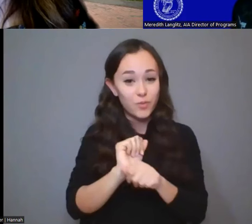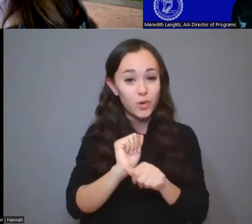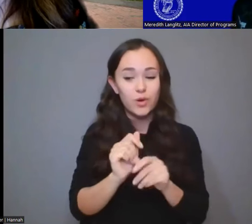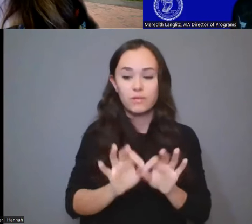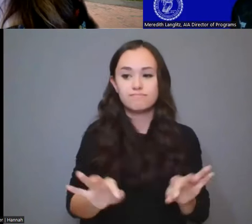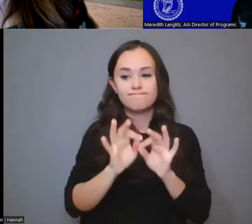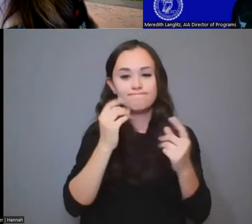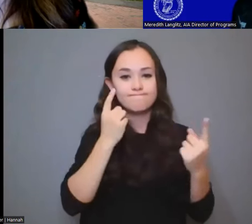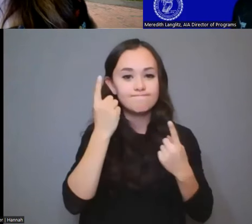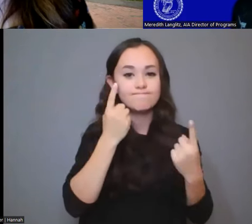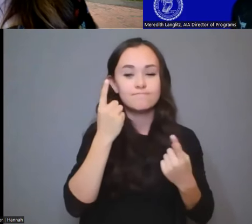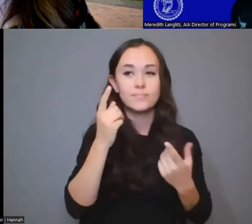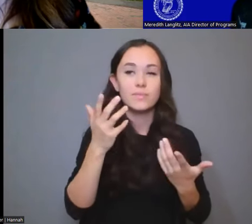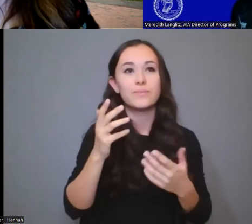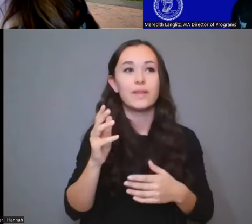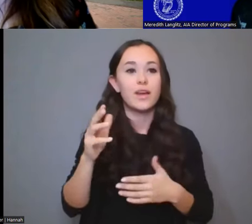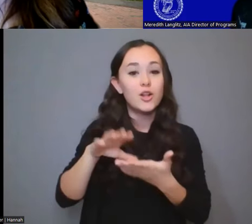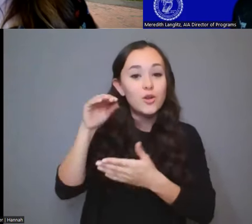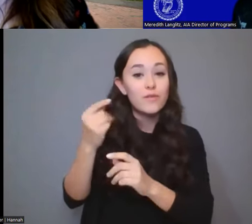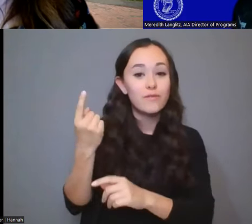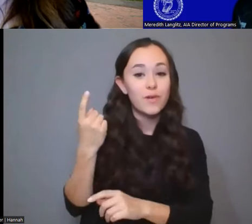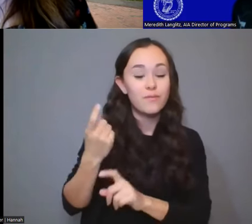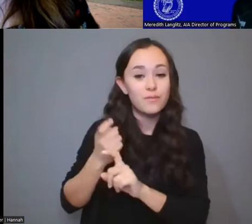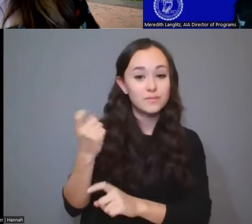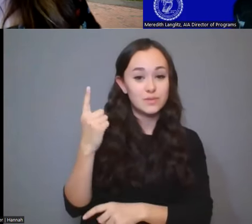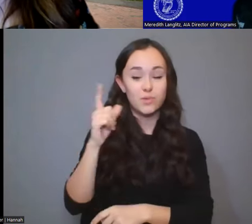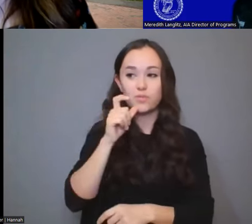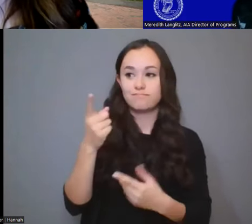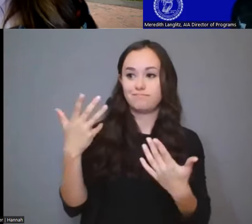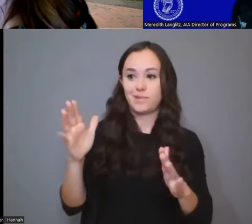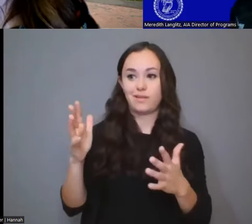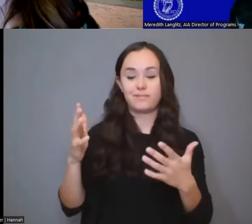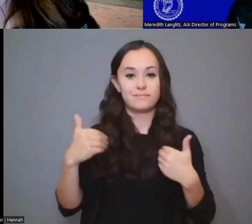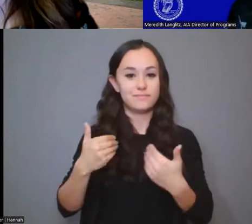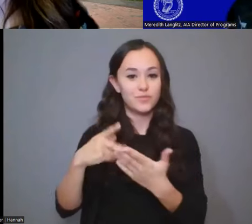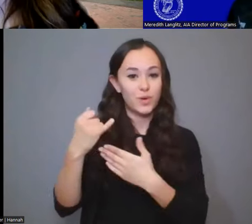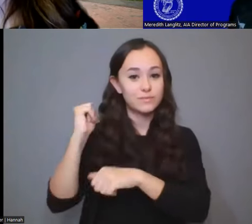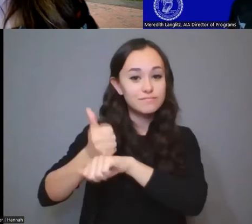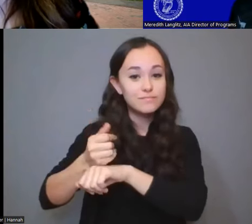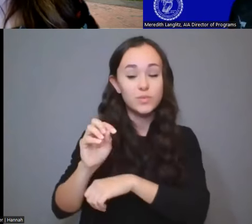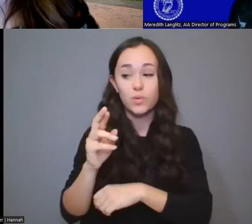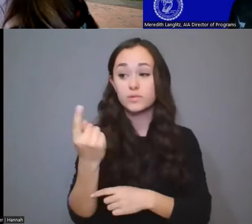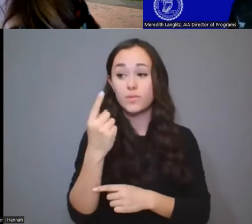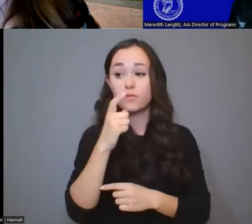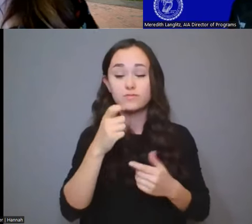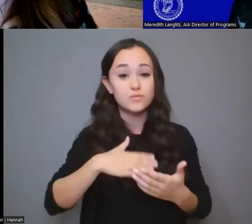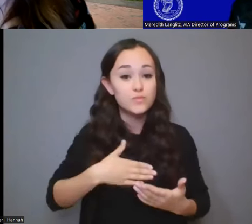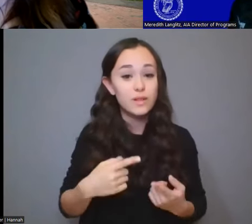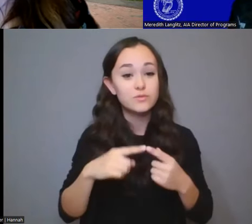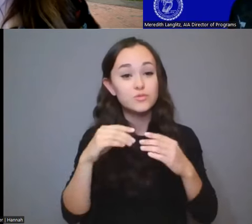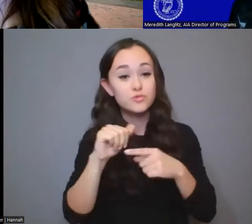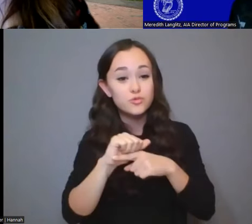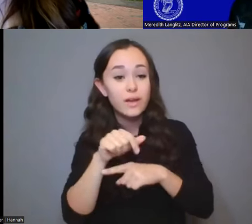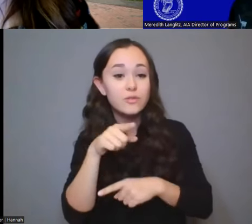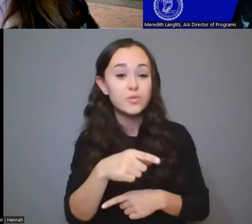know, learning from somebody who has a project that's already ongoing or that's willing to train you in these kinds of methods and these approaches to bring you